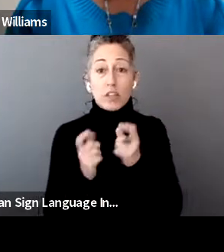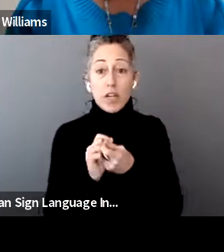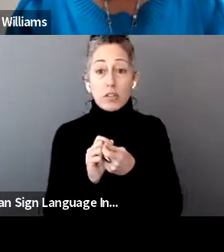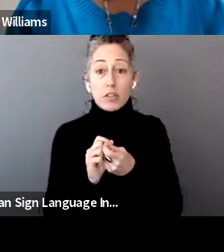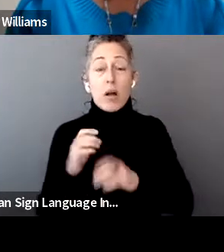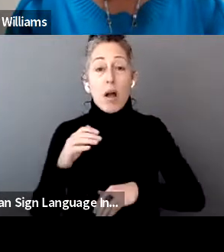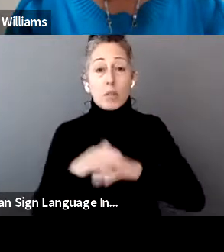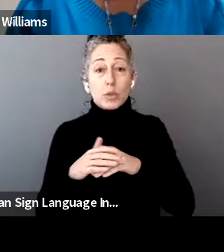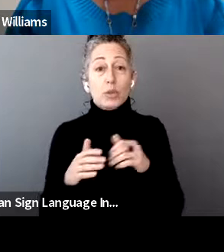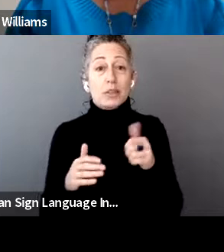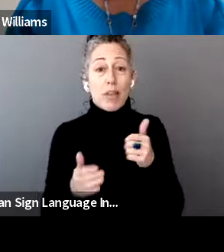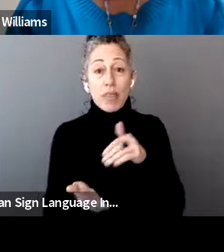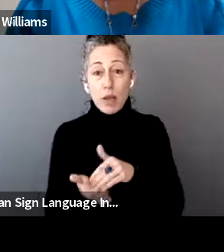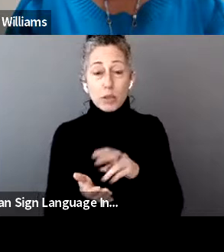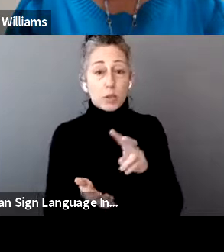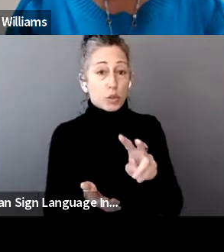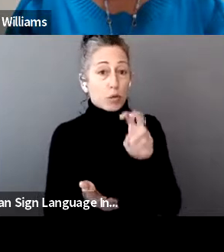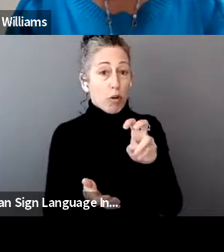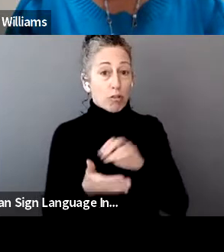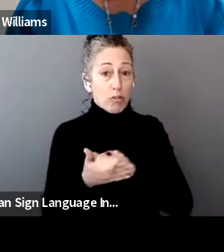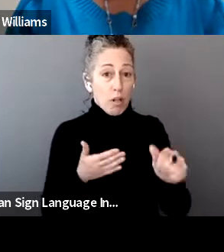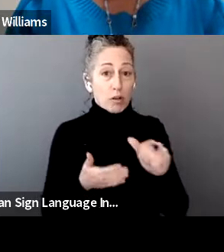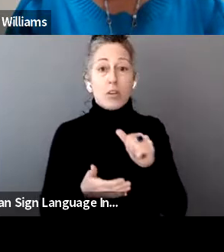be taxable of unemployment benefits.